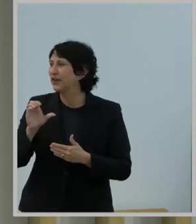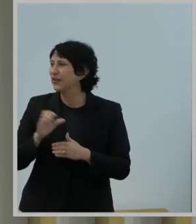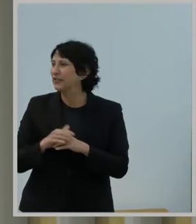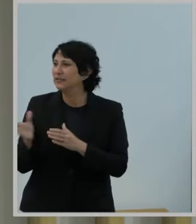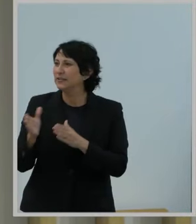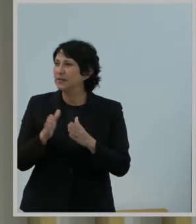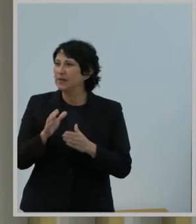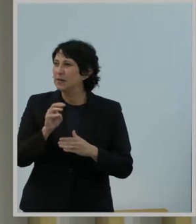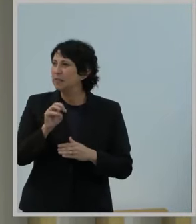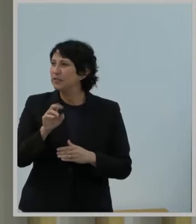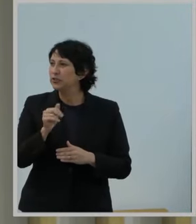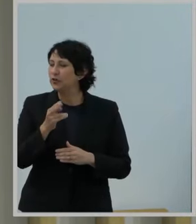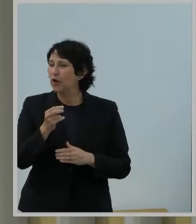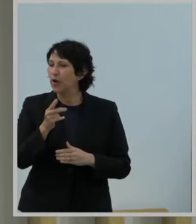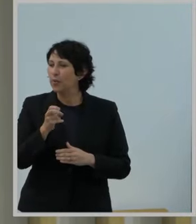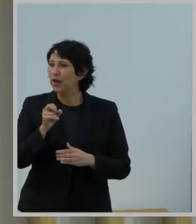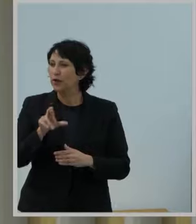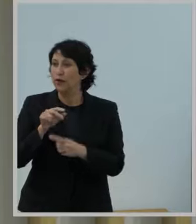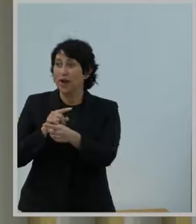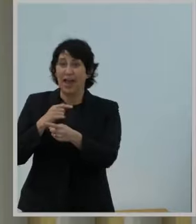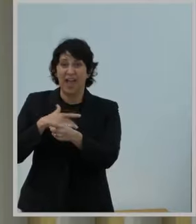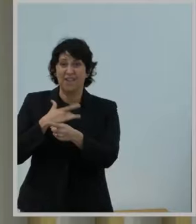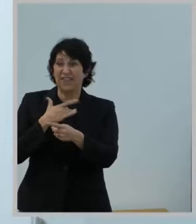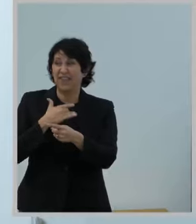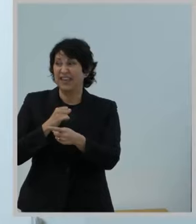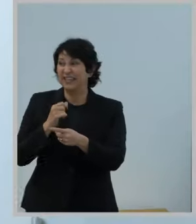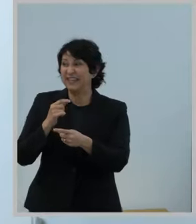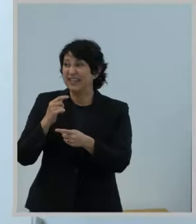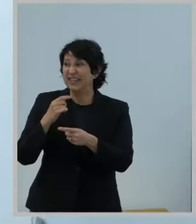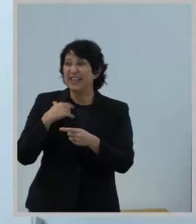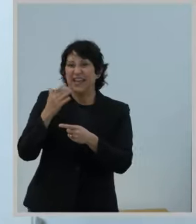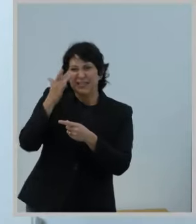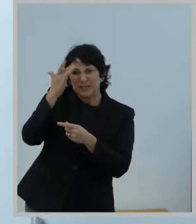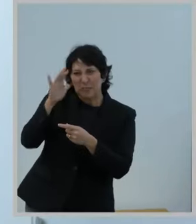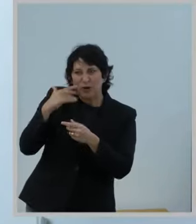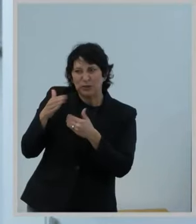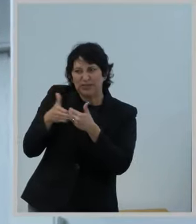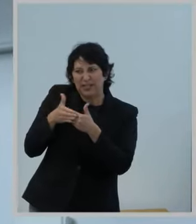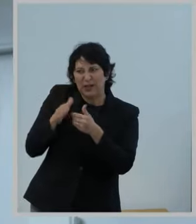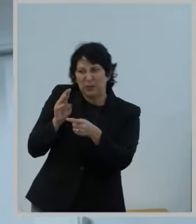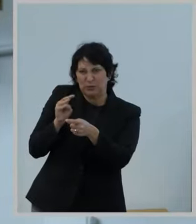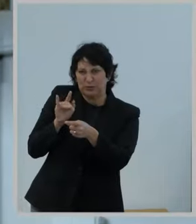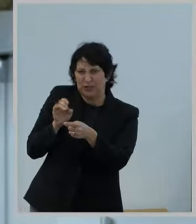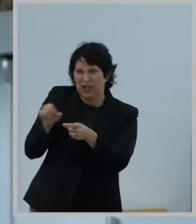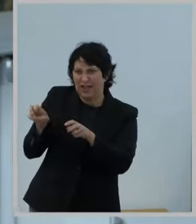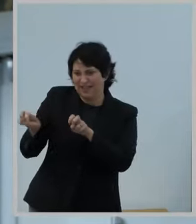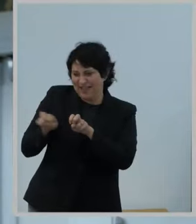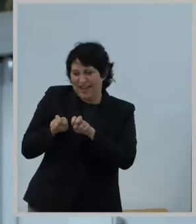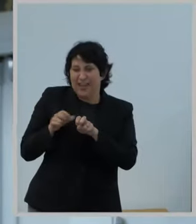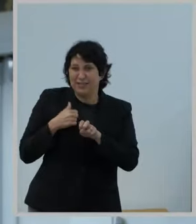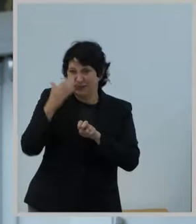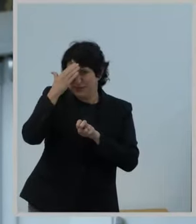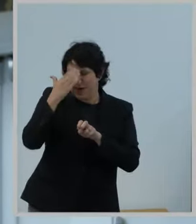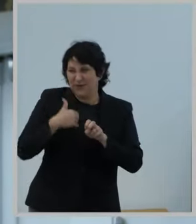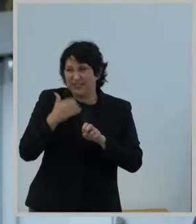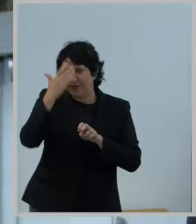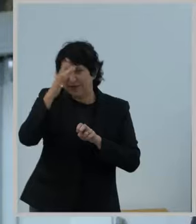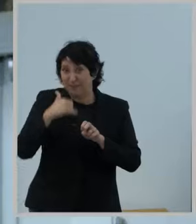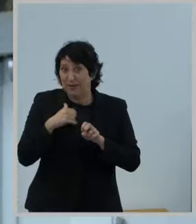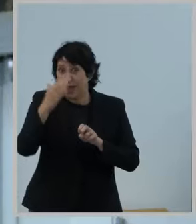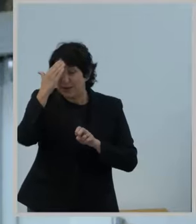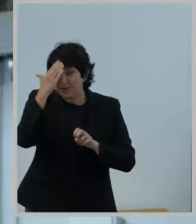Mr. Harkrader, please proceed. feel like it's always smarter to sit as close to Michelle as possible. And you know the